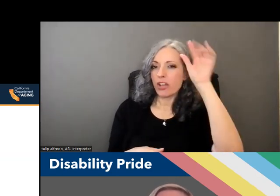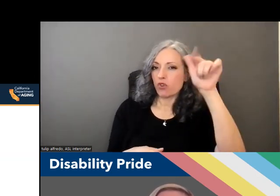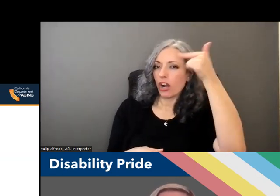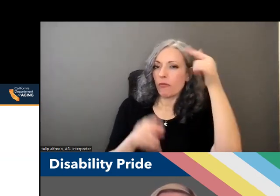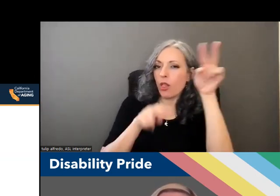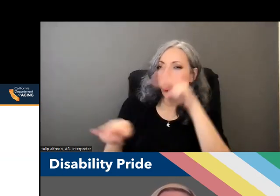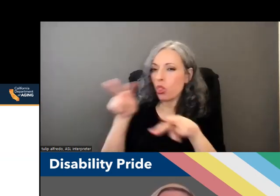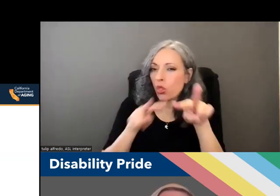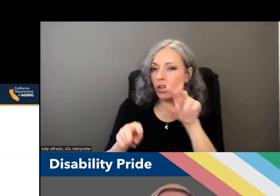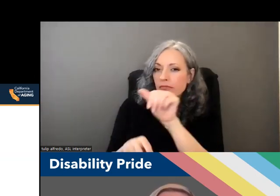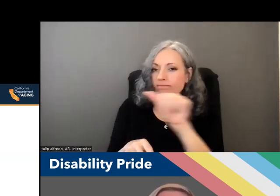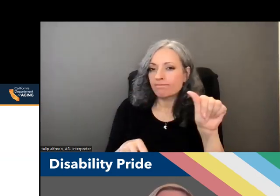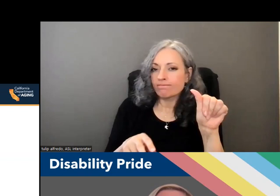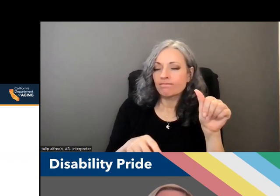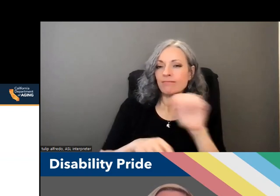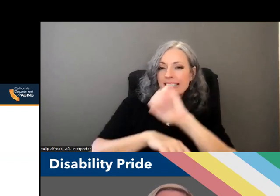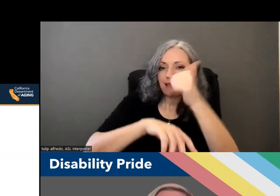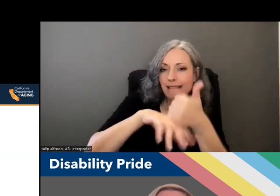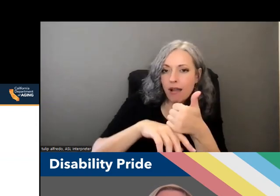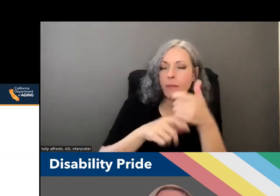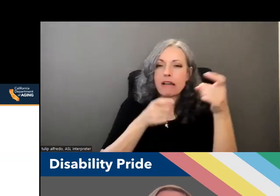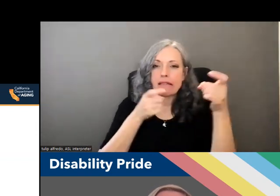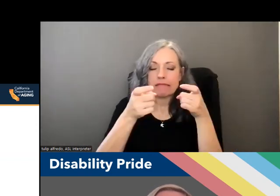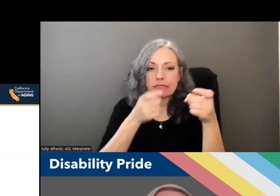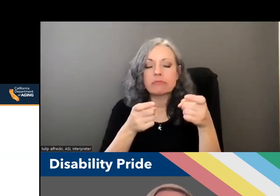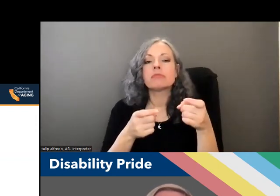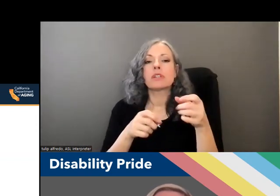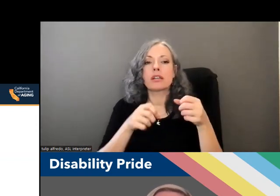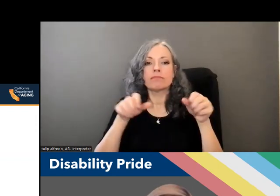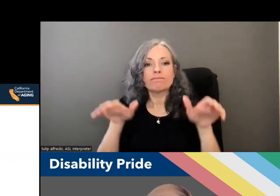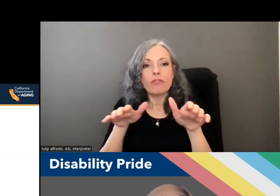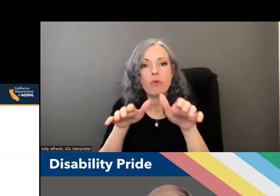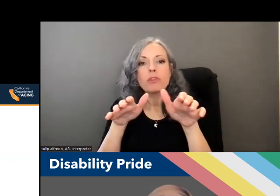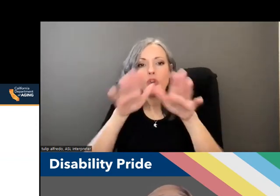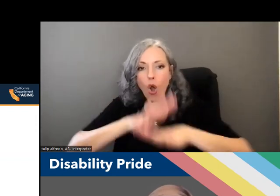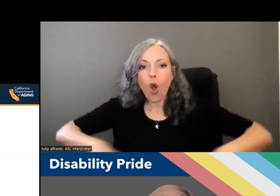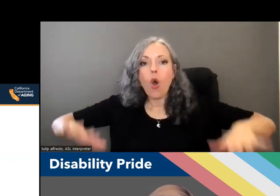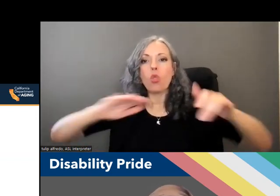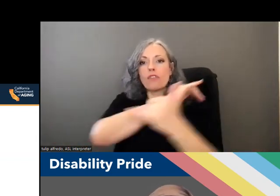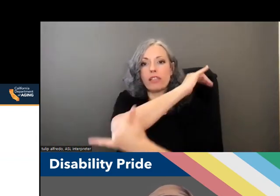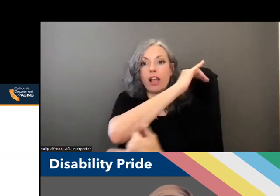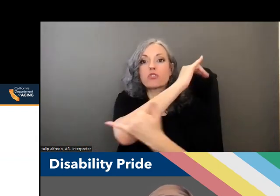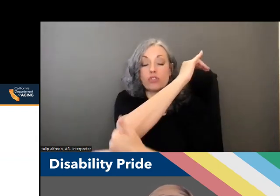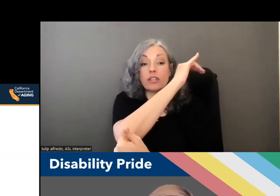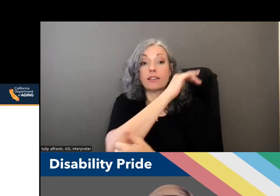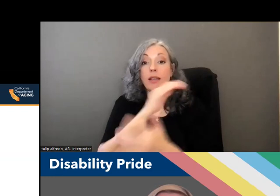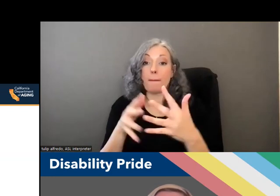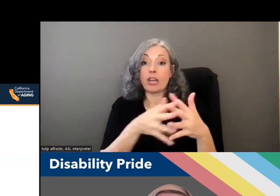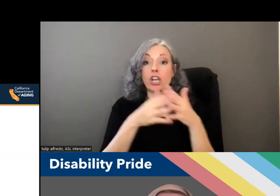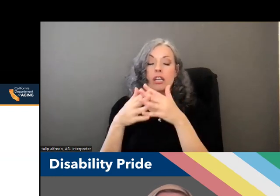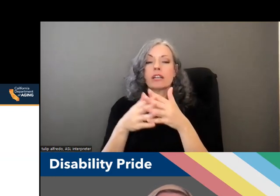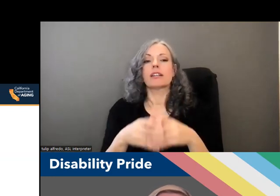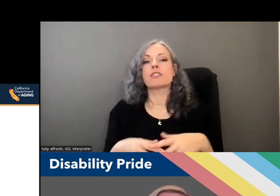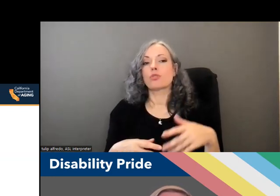are structured governed and performing across the country and um we're just